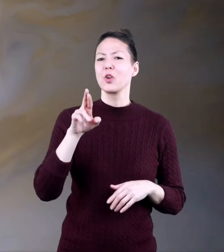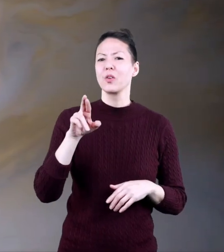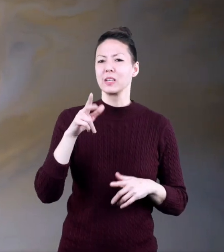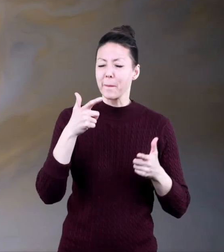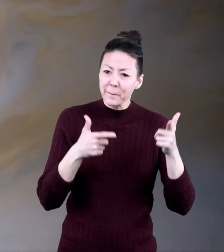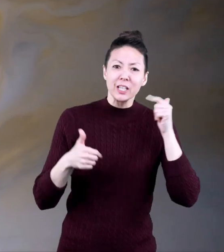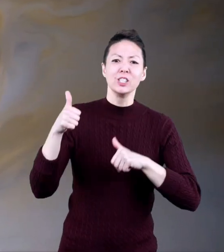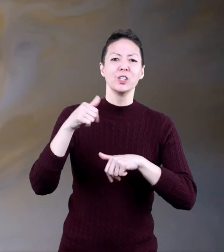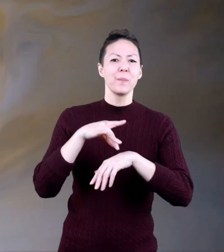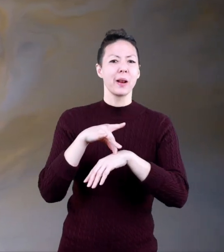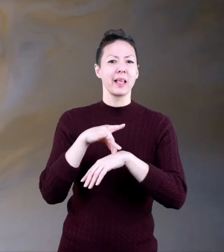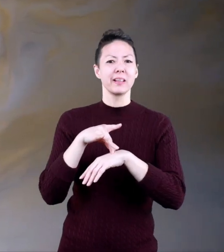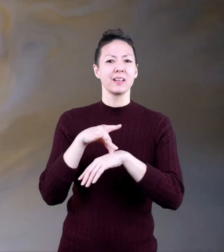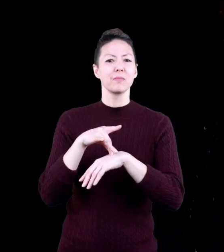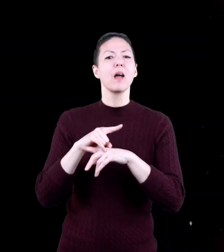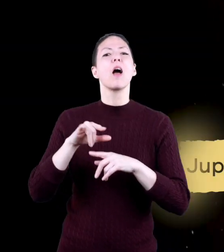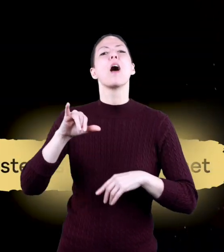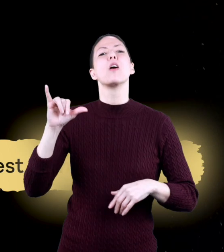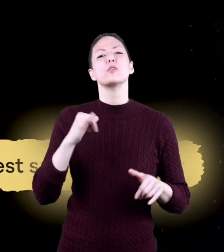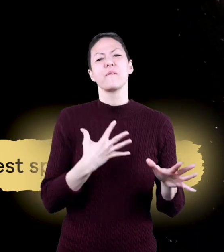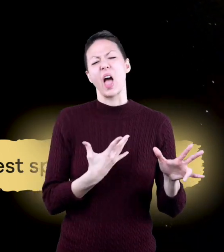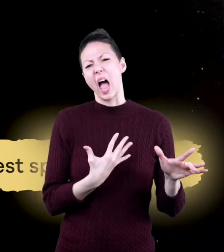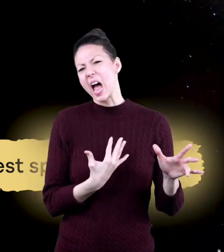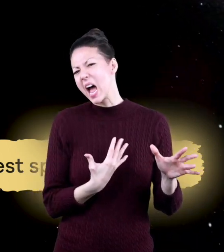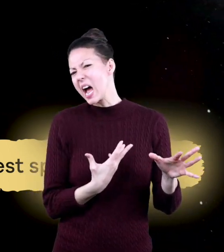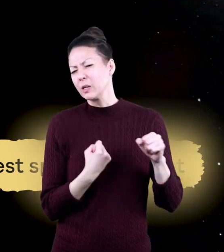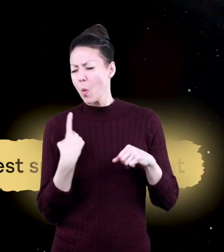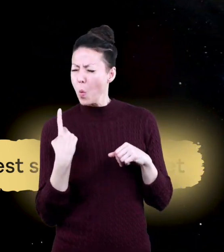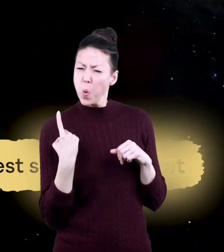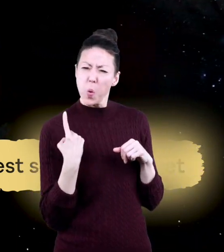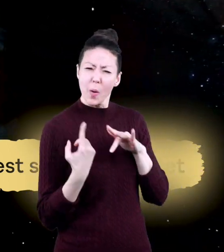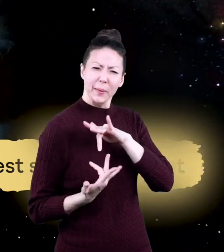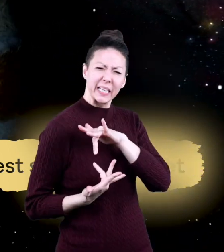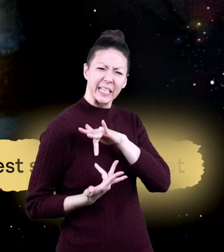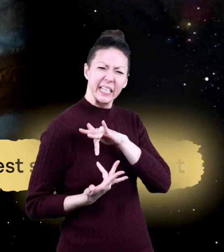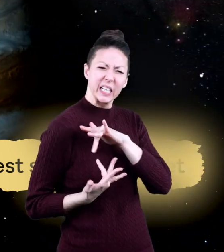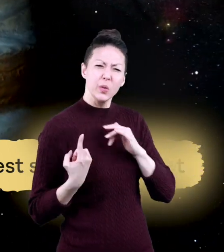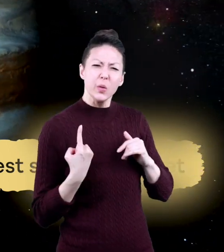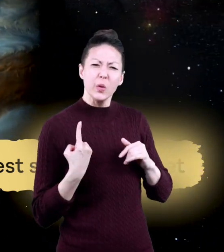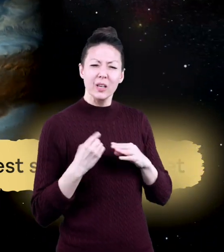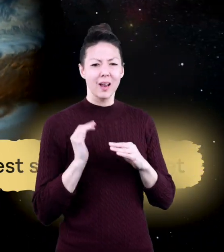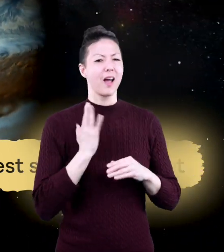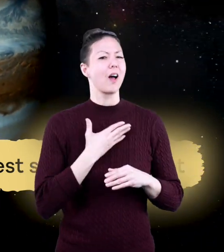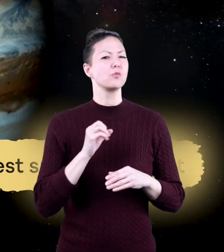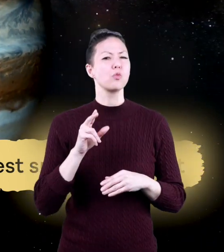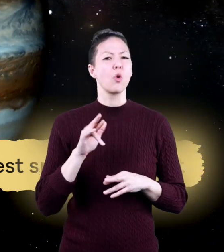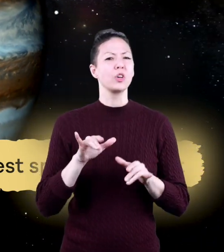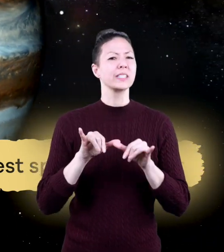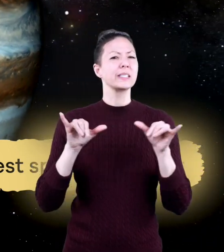is Jupiter the biggest planet, but it is also the fastest spinning planet in our solar system.